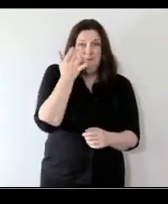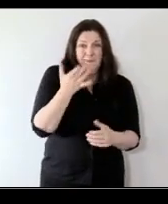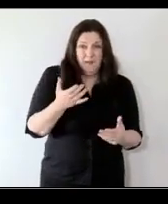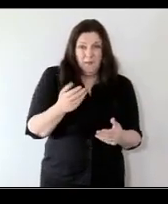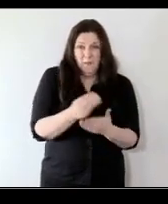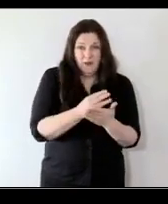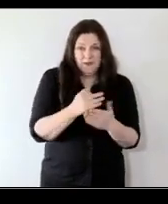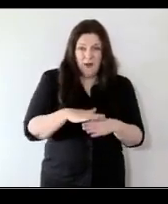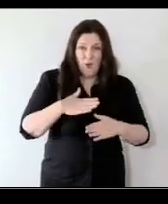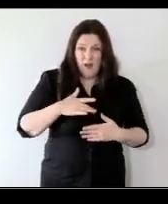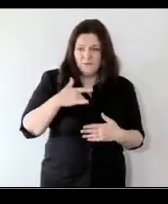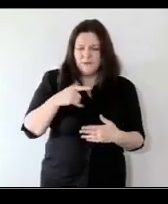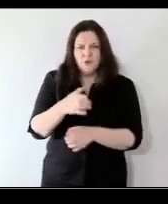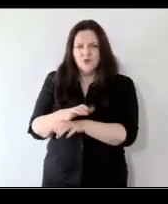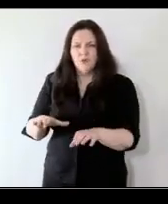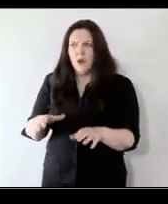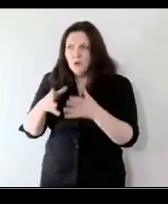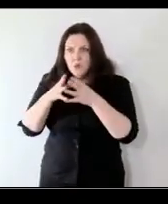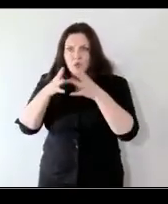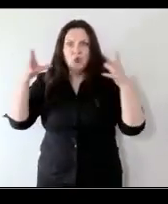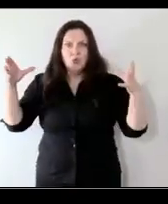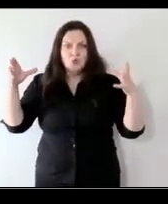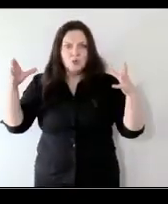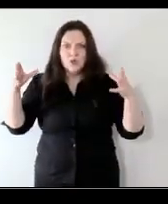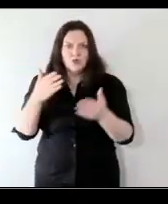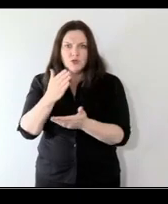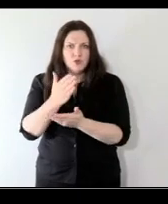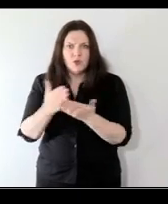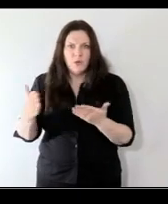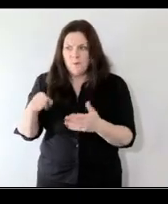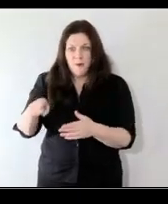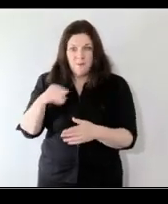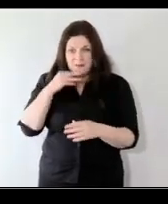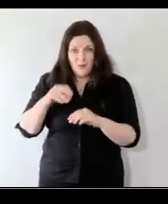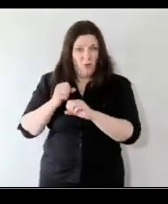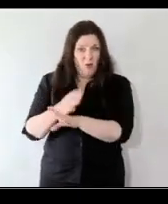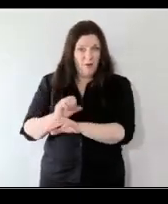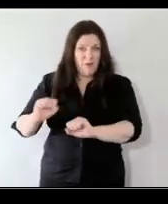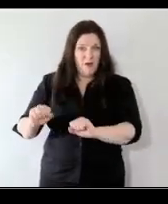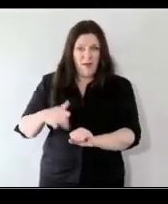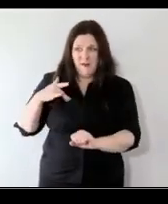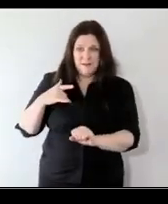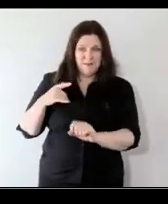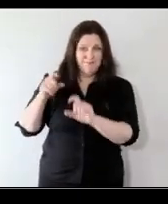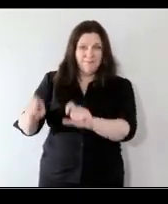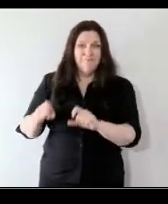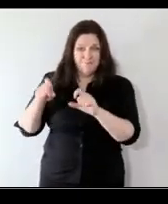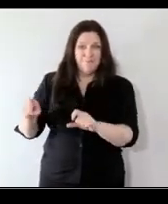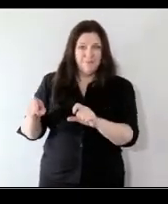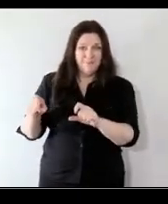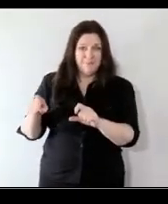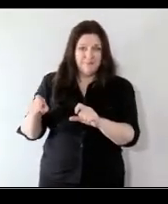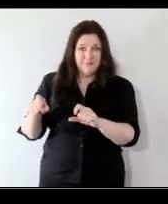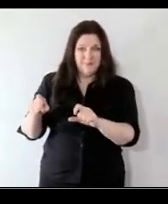our life and for children you know it's a huge part for some children because it's all of their lives have been spent in in this